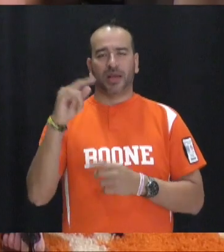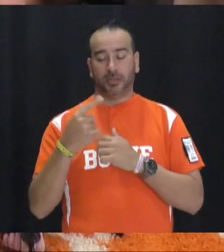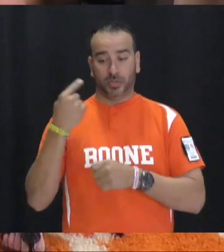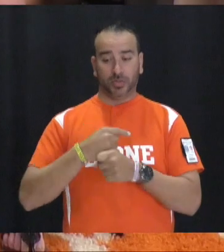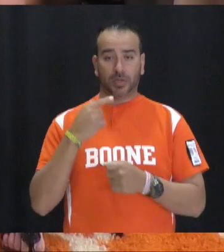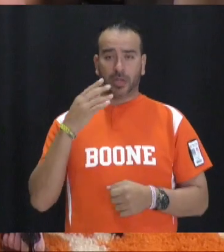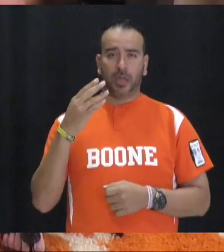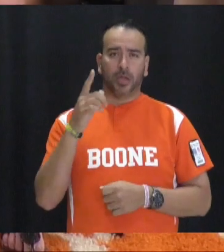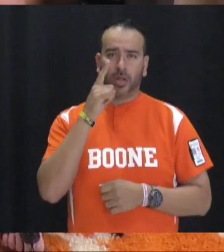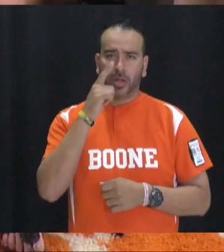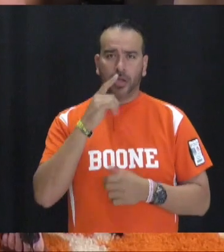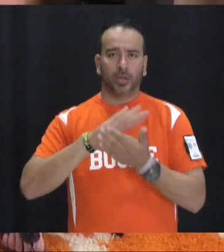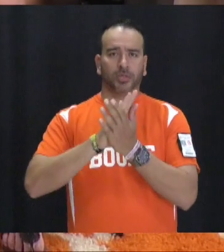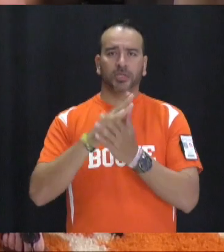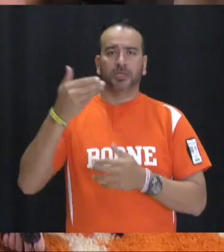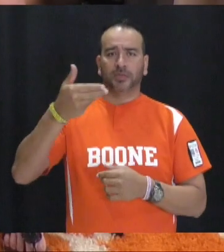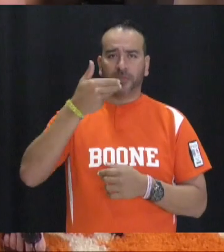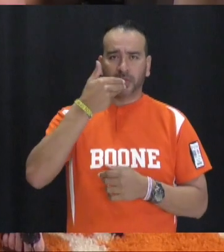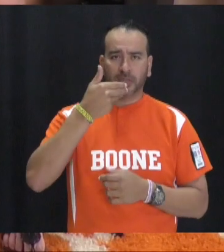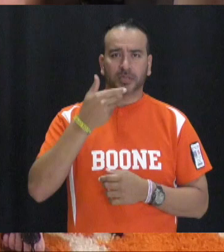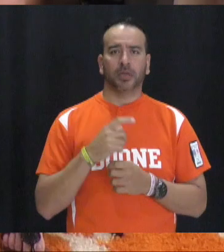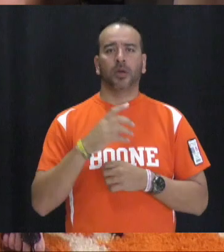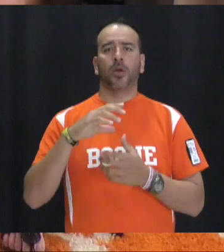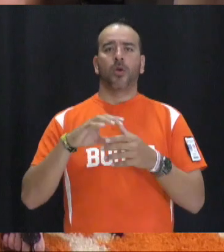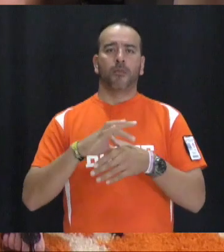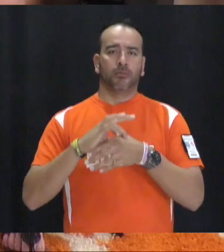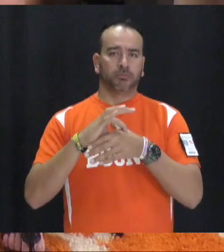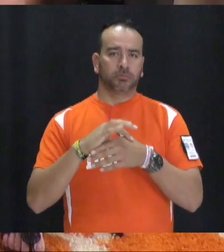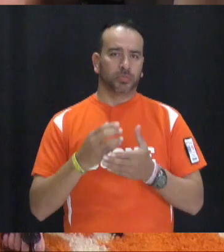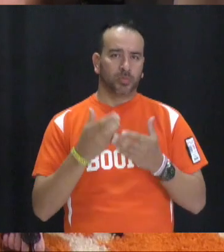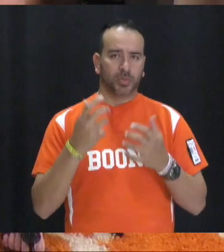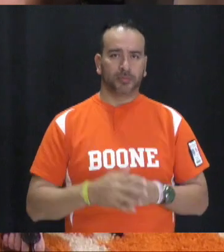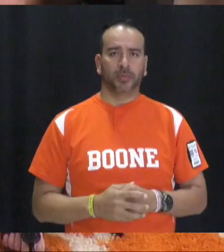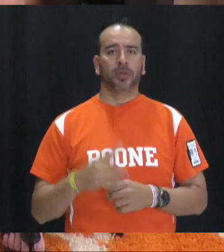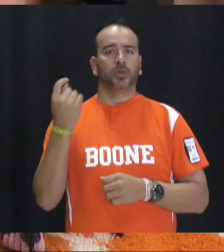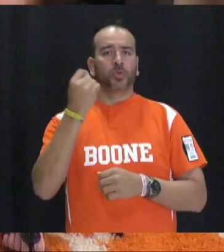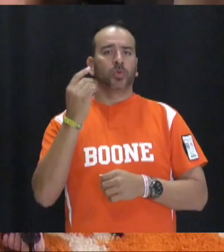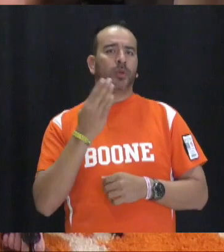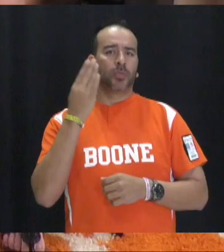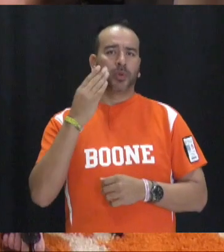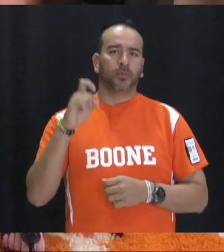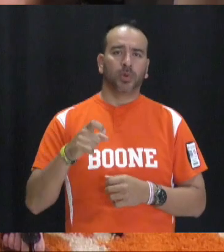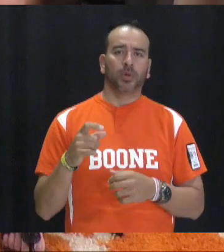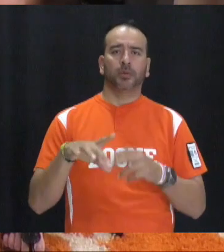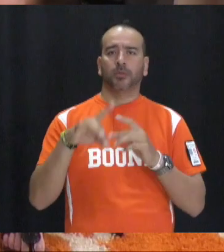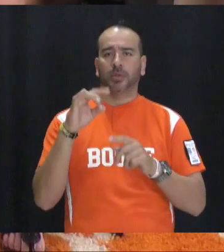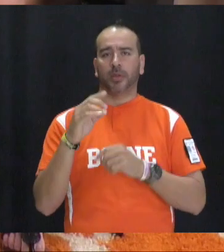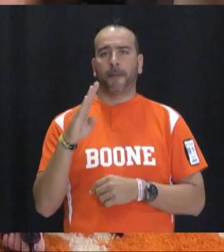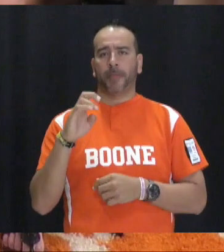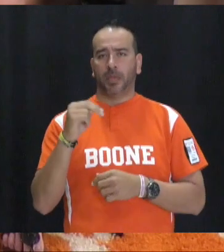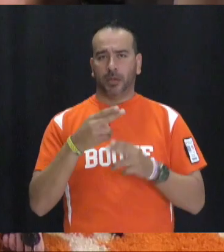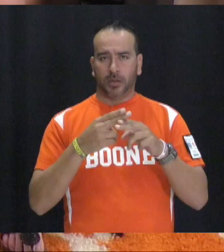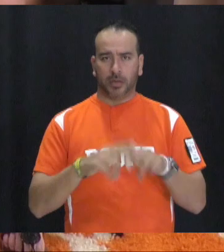lunch you may choose from cheese pizza rippers or meatball sub Tuesday for breakfast you may choose a bacon and egg